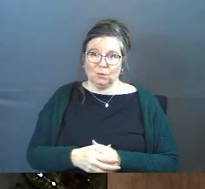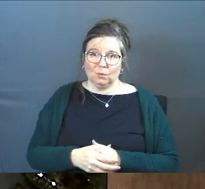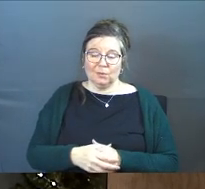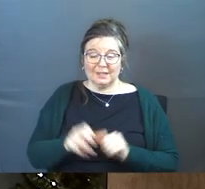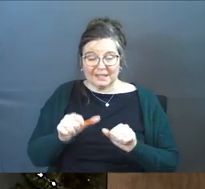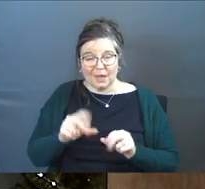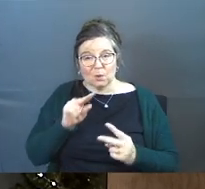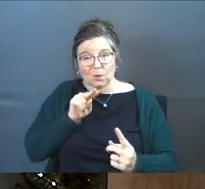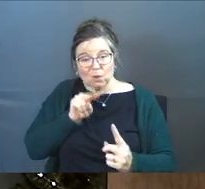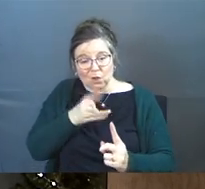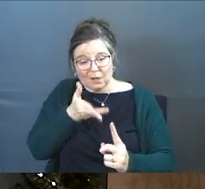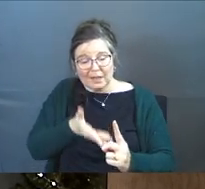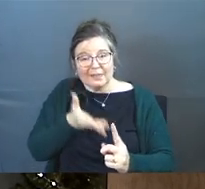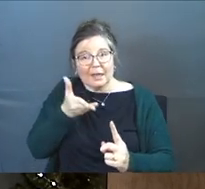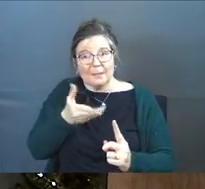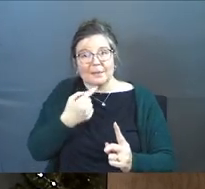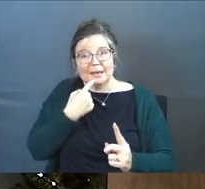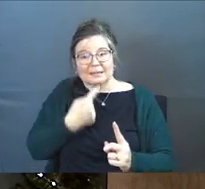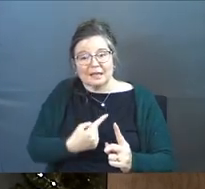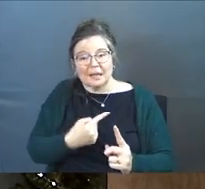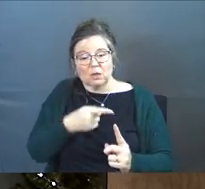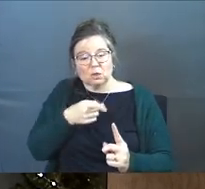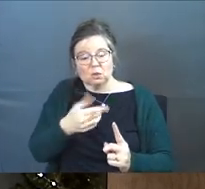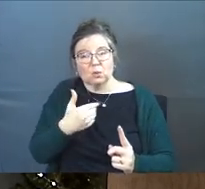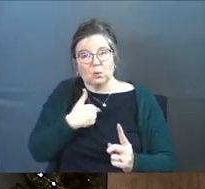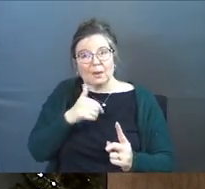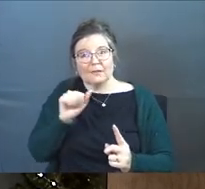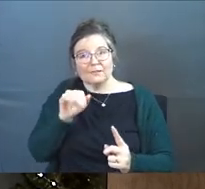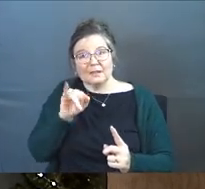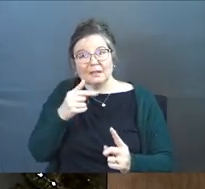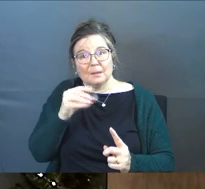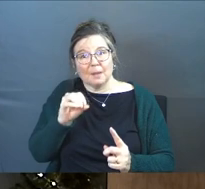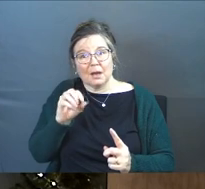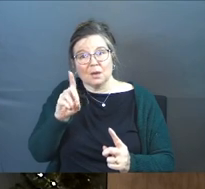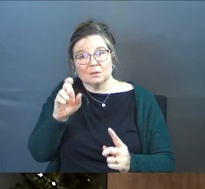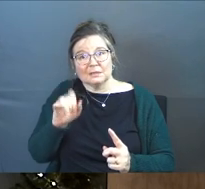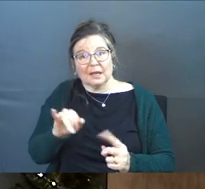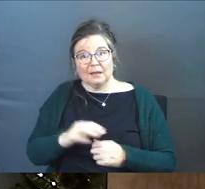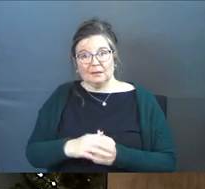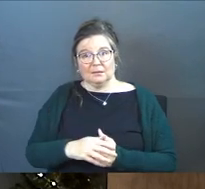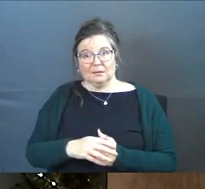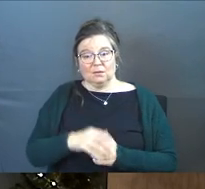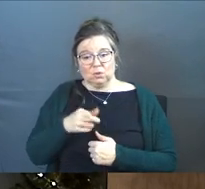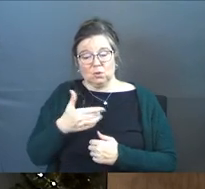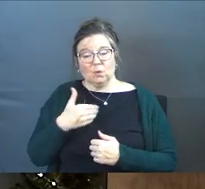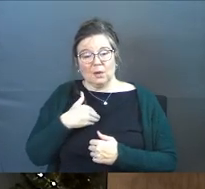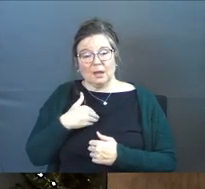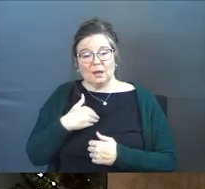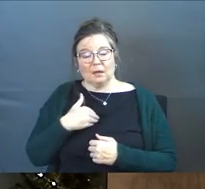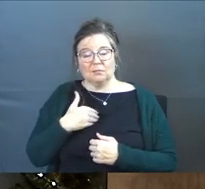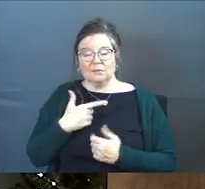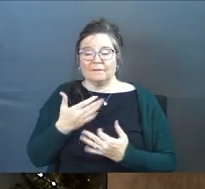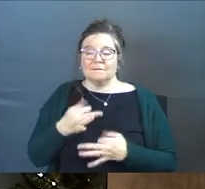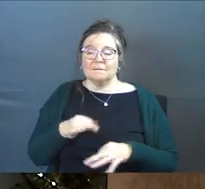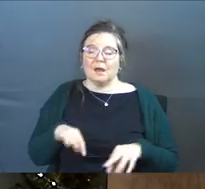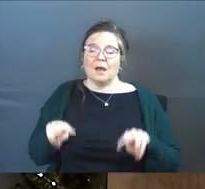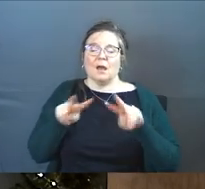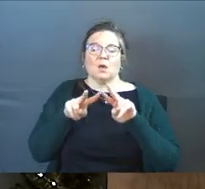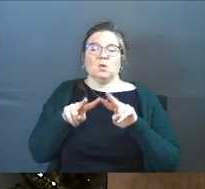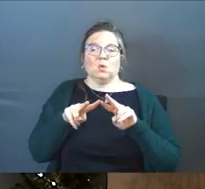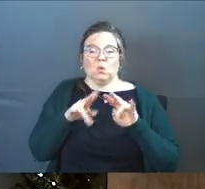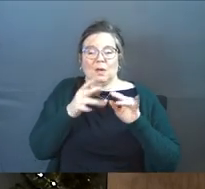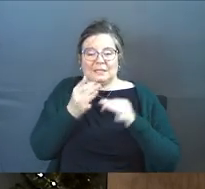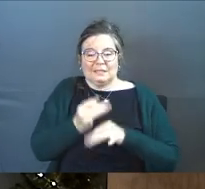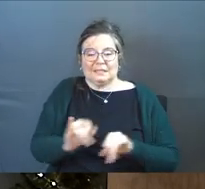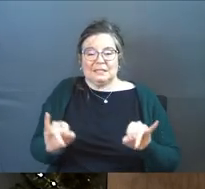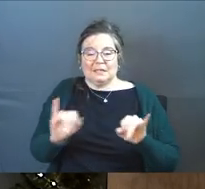Can you look at them and say you have the Imago Dei. you have tremendous value as